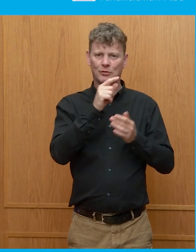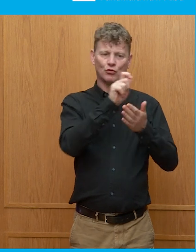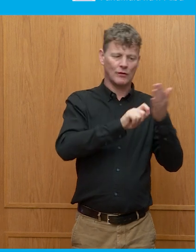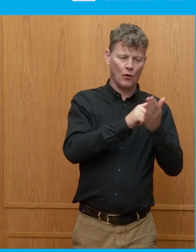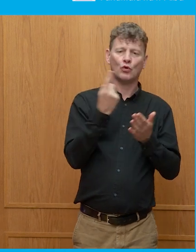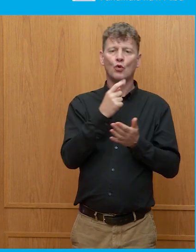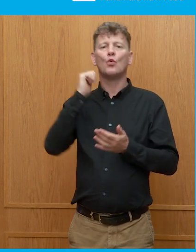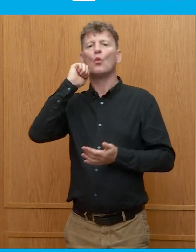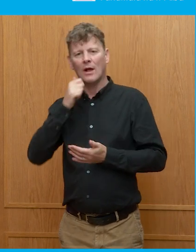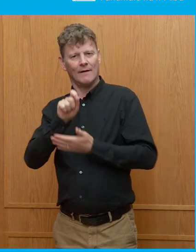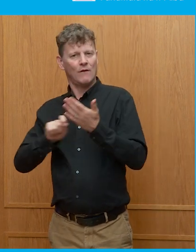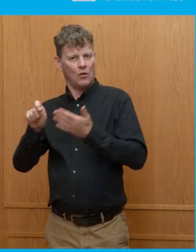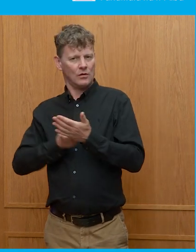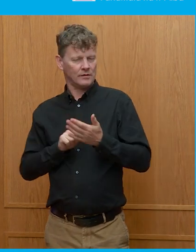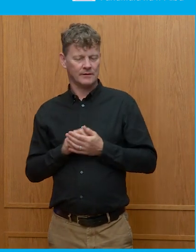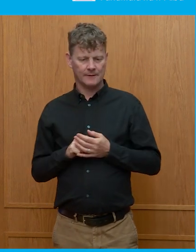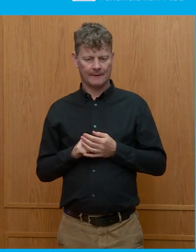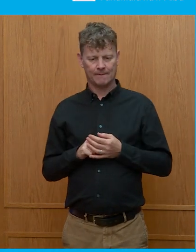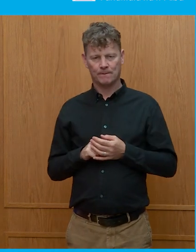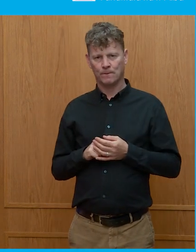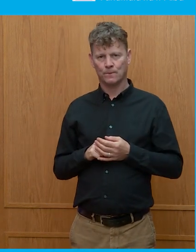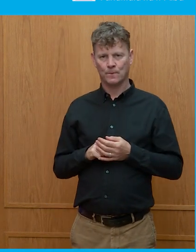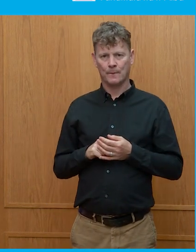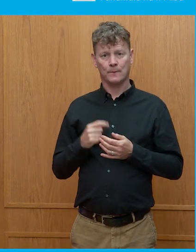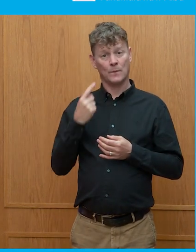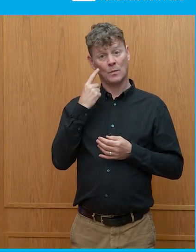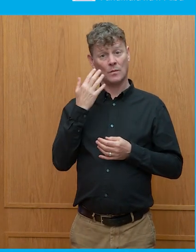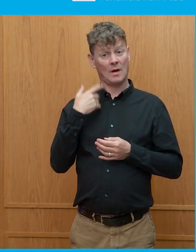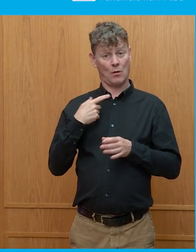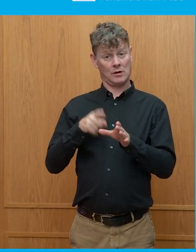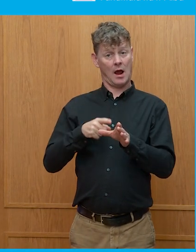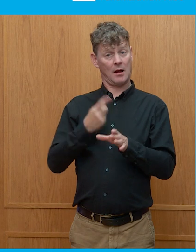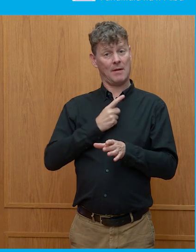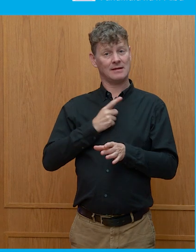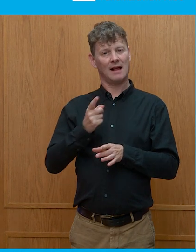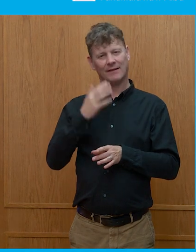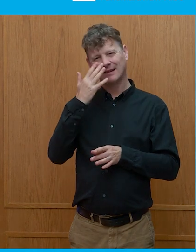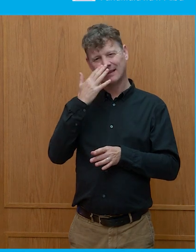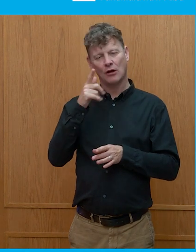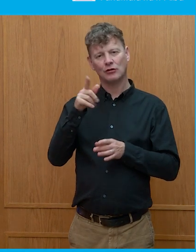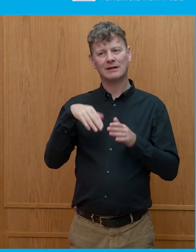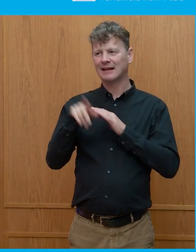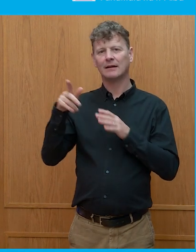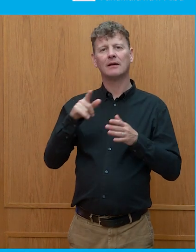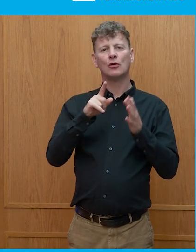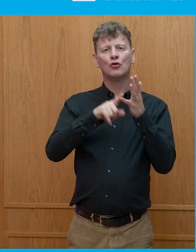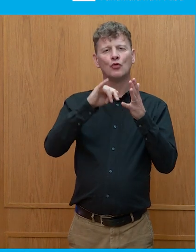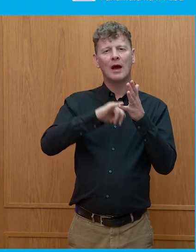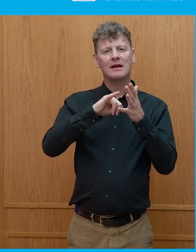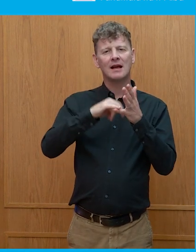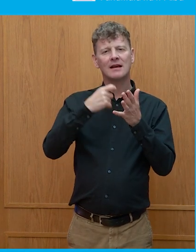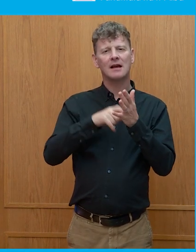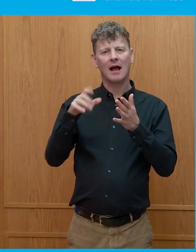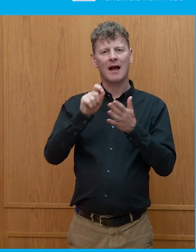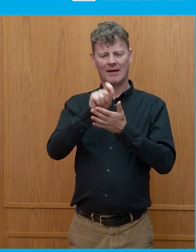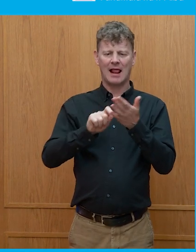I always, as a teenager, used to be hugely amused when the Politburo elections in the Soviet Union would tell us that